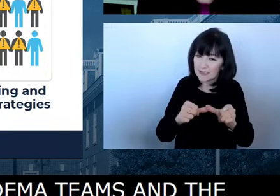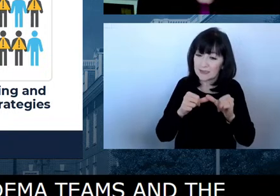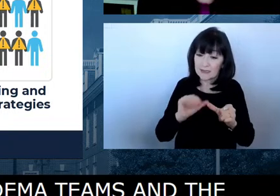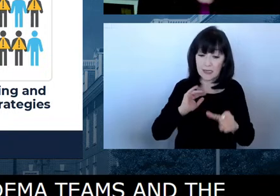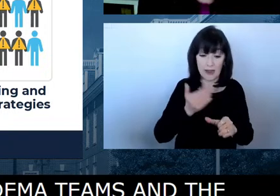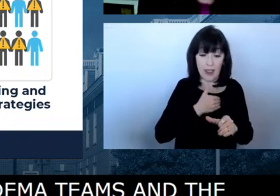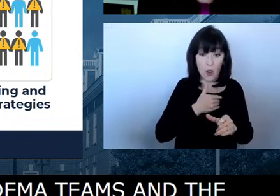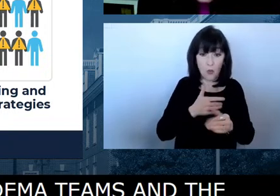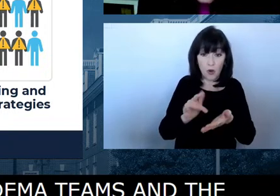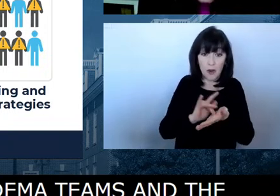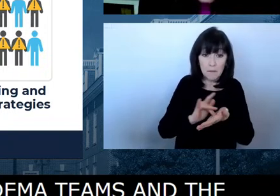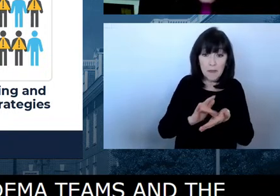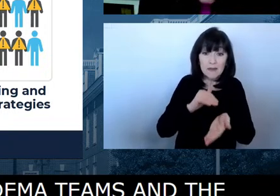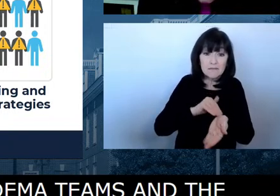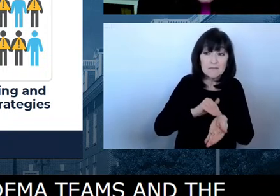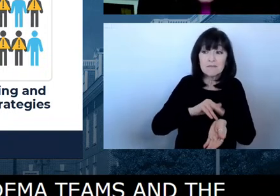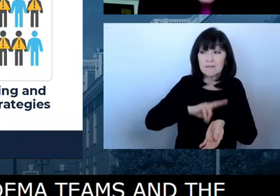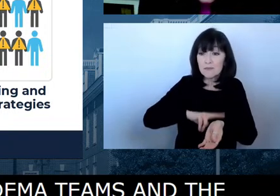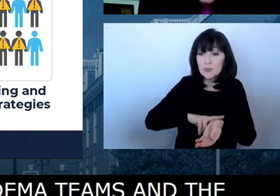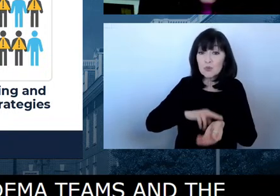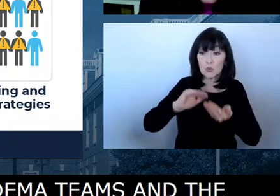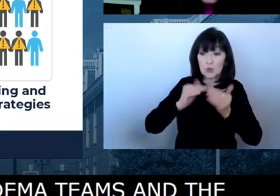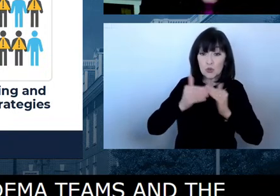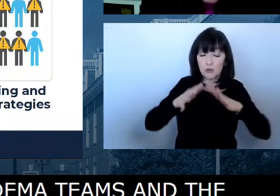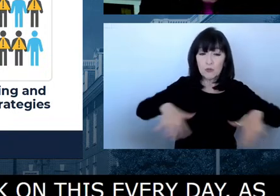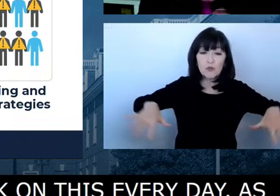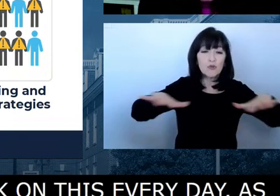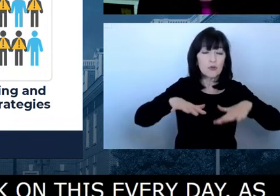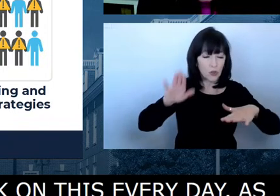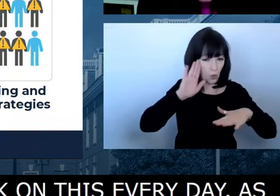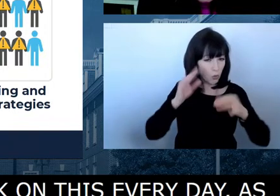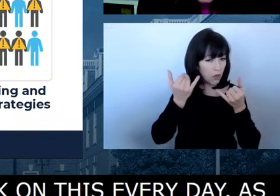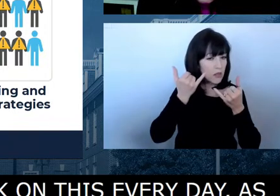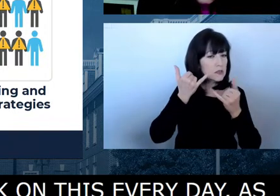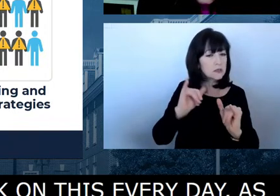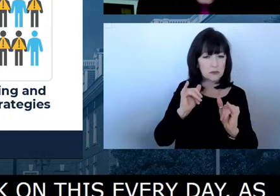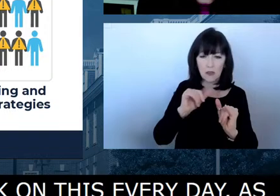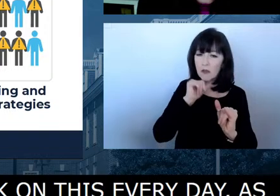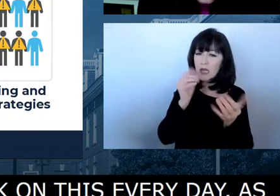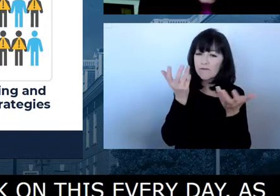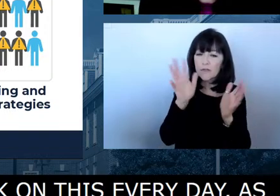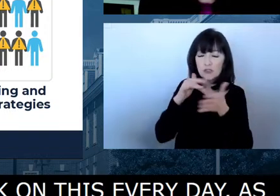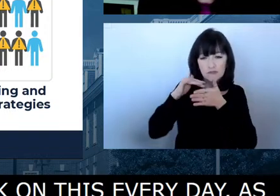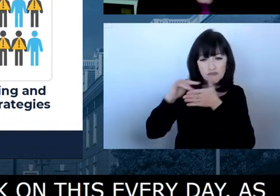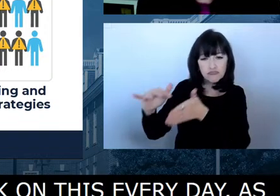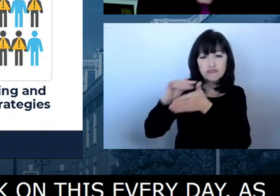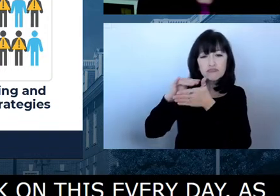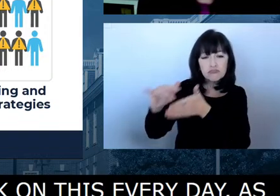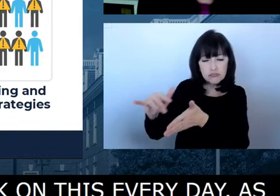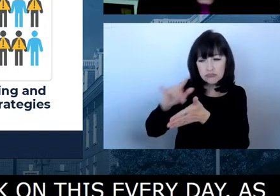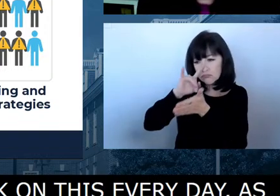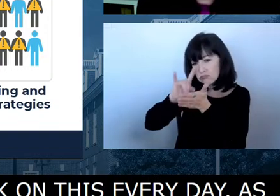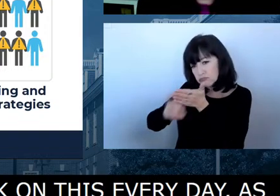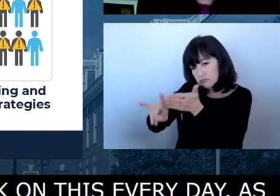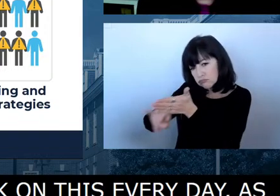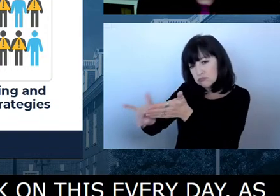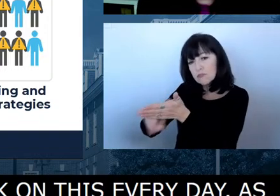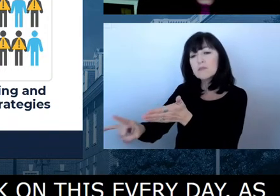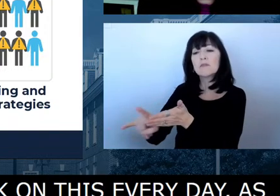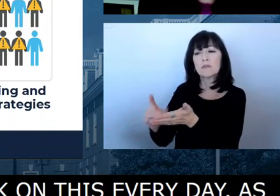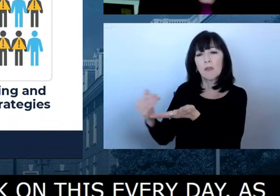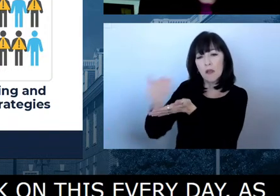the scientists and everyone are going to continue to gather more data. Healthcare providers are going to continue to gain access to